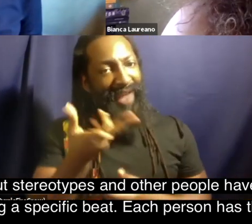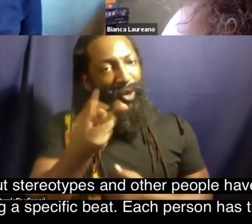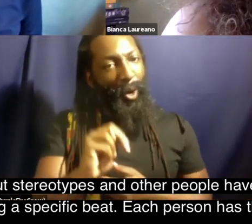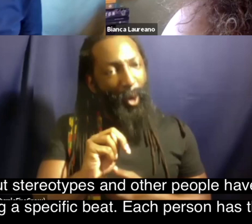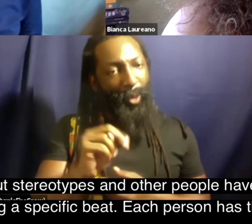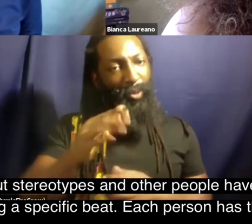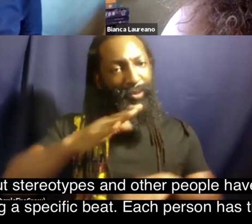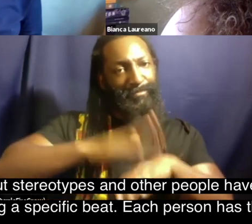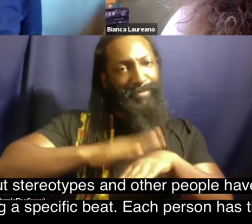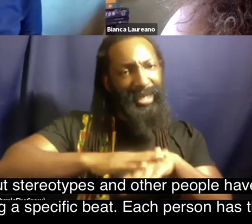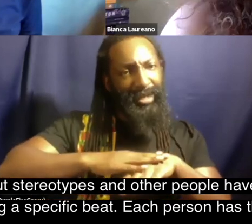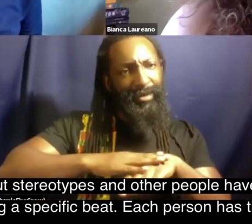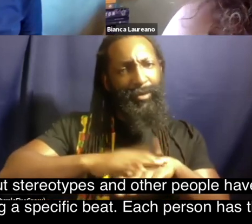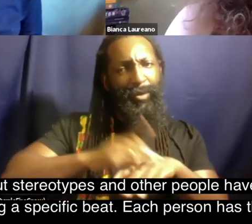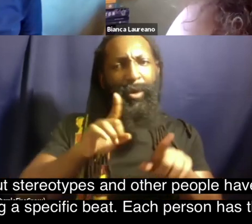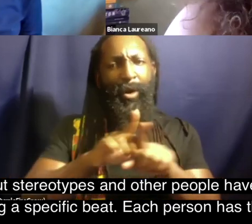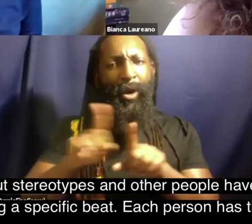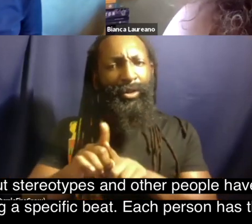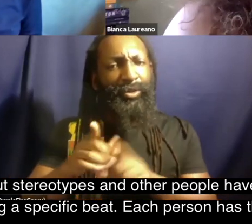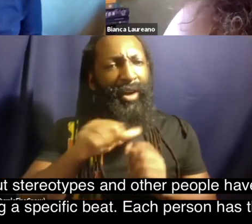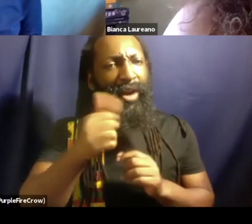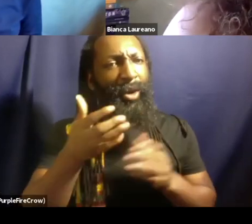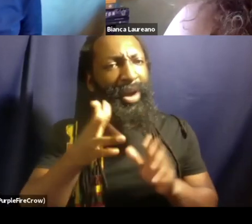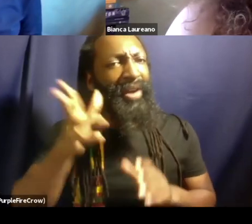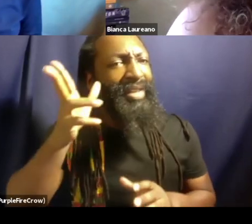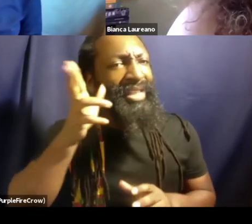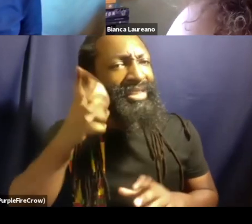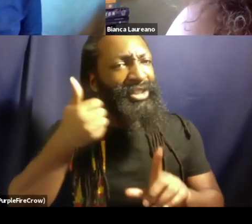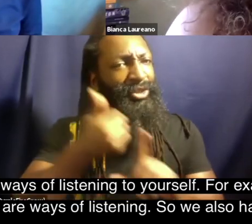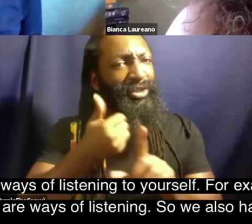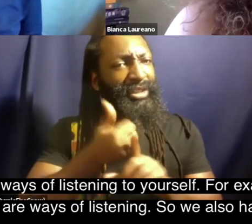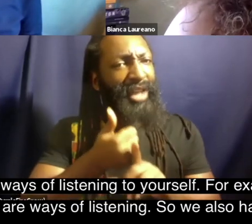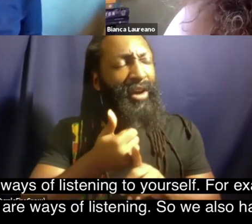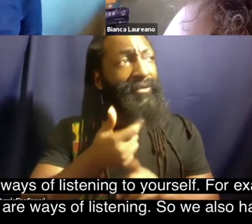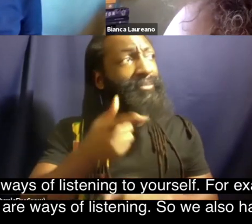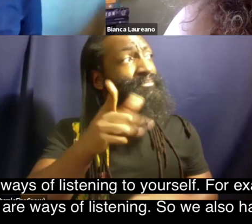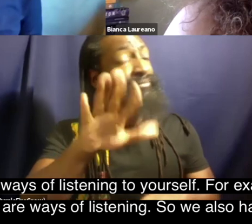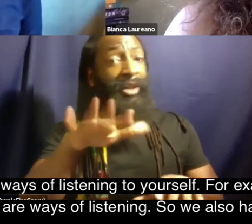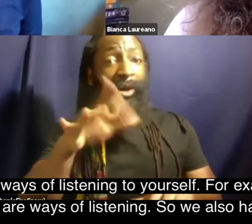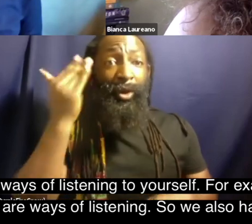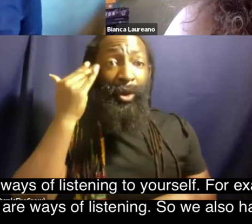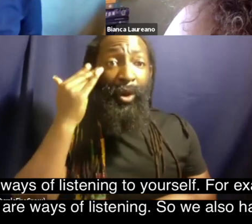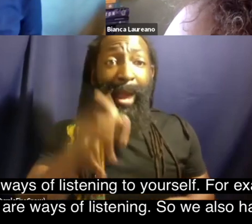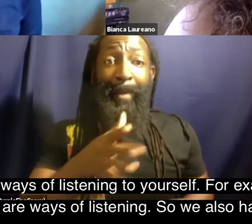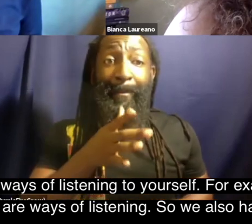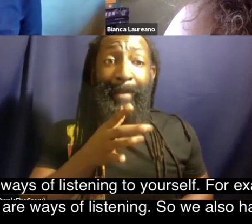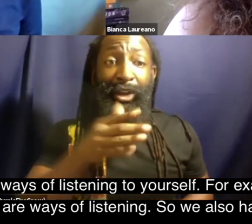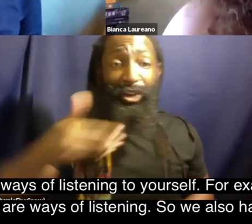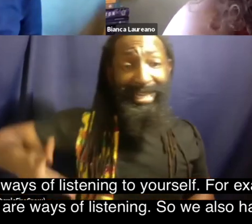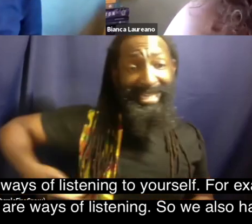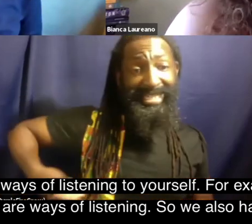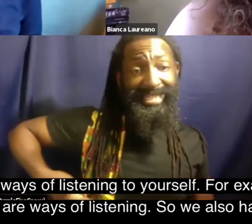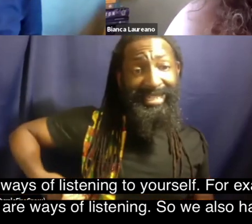having a specific beat each person has their own beat and there are other ways of listening to yourself